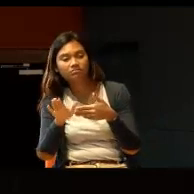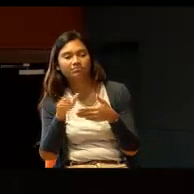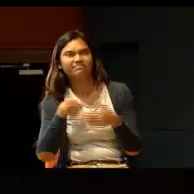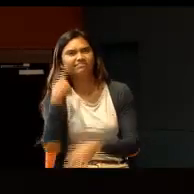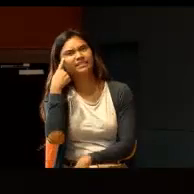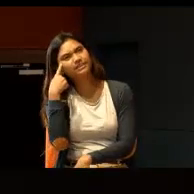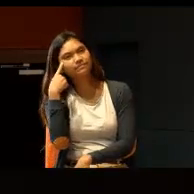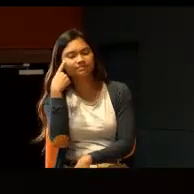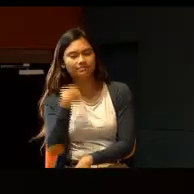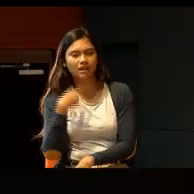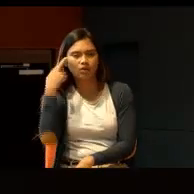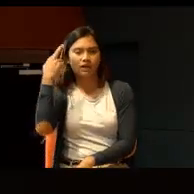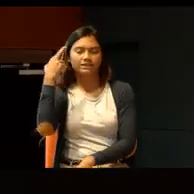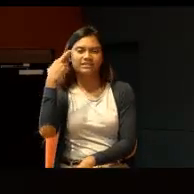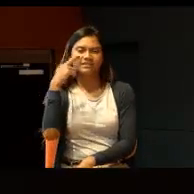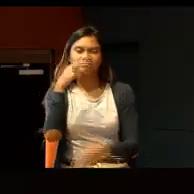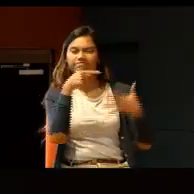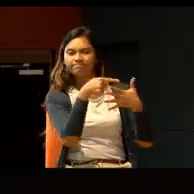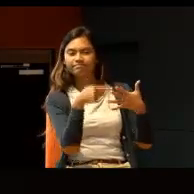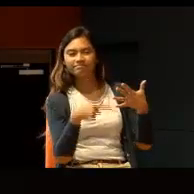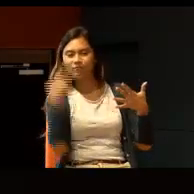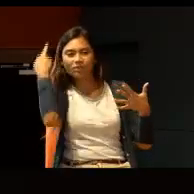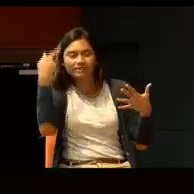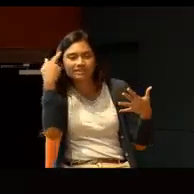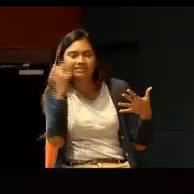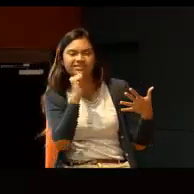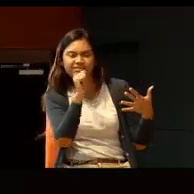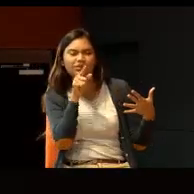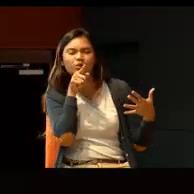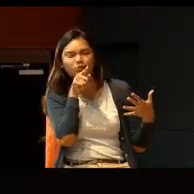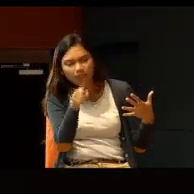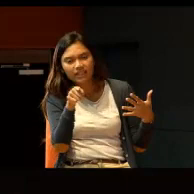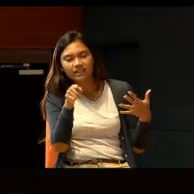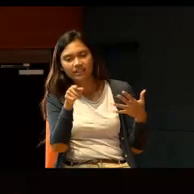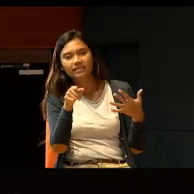are not really the real reasons or not the whole story.